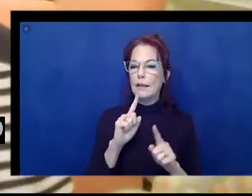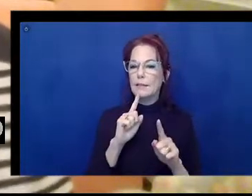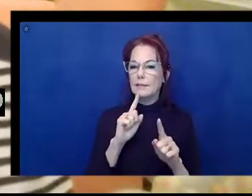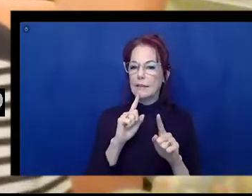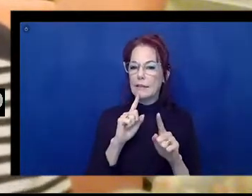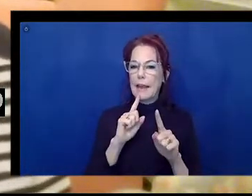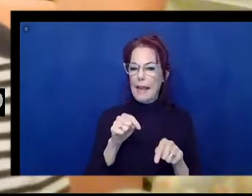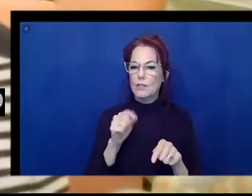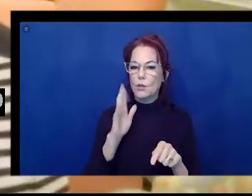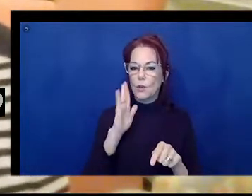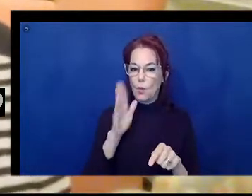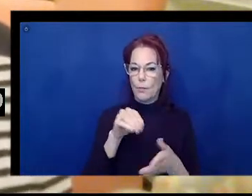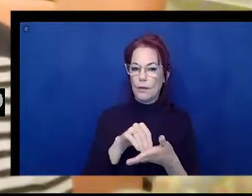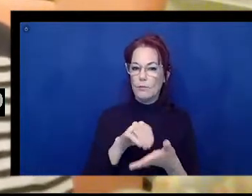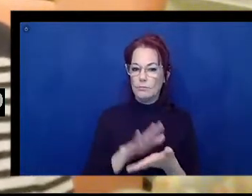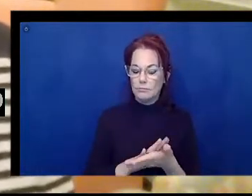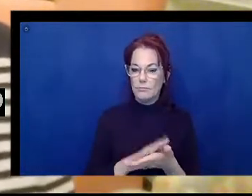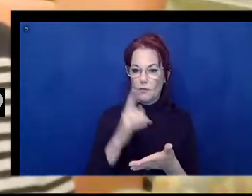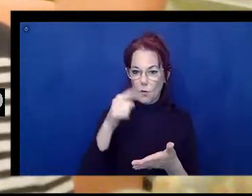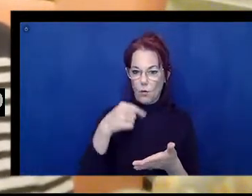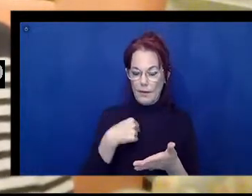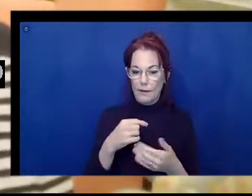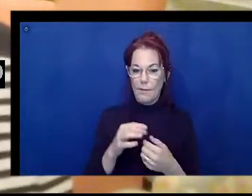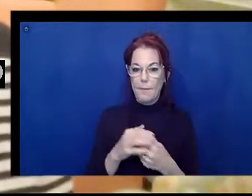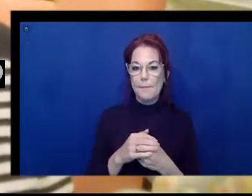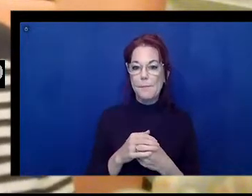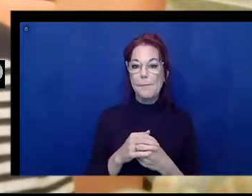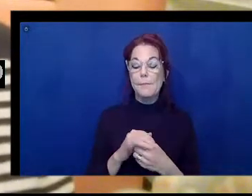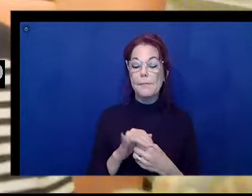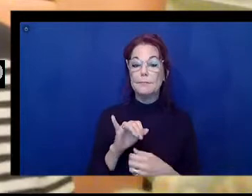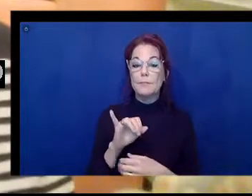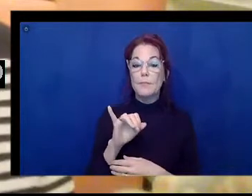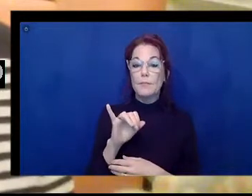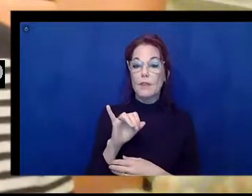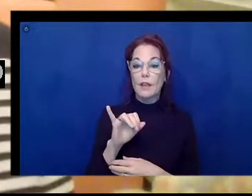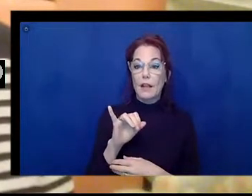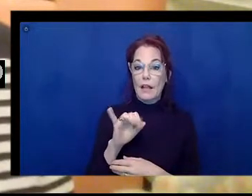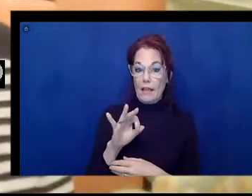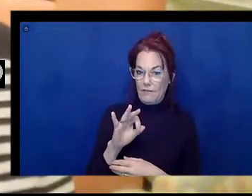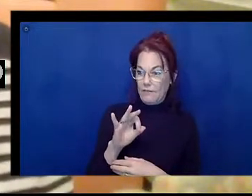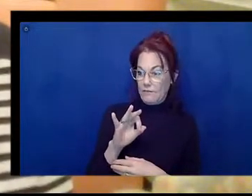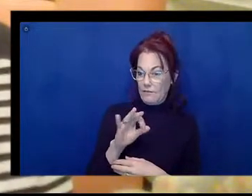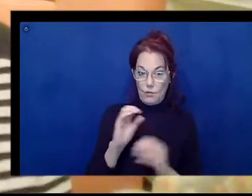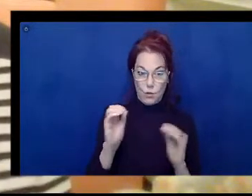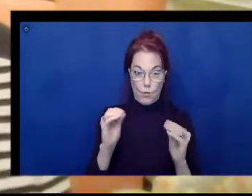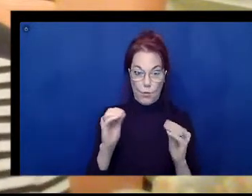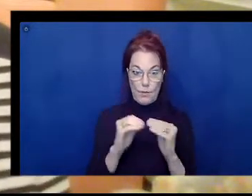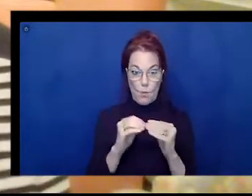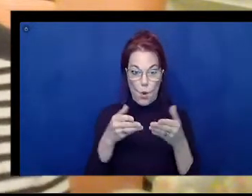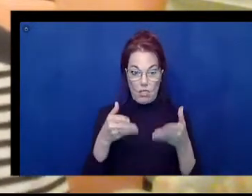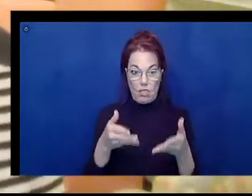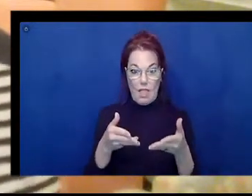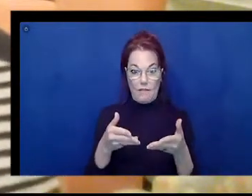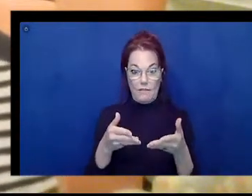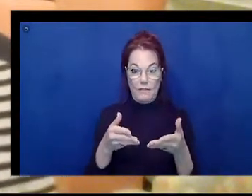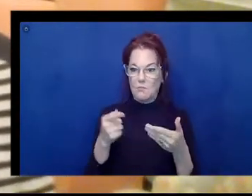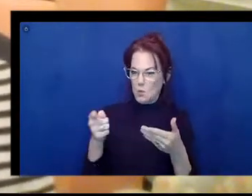And otherwise, if Chair Casey says there isn't, we can have you answer. Otherwise, I'll take it off the record.